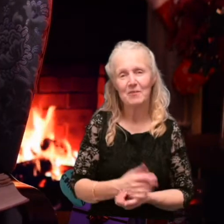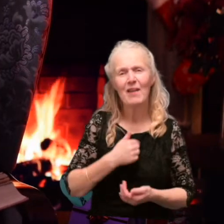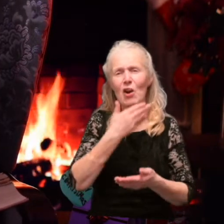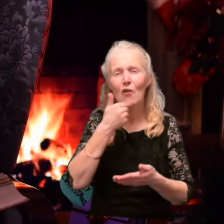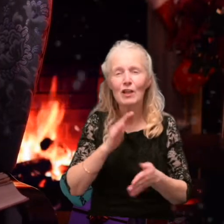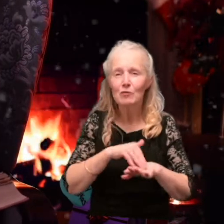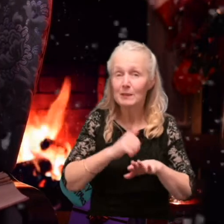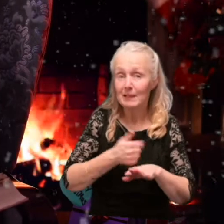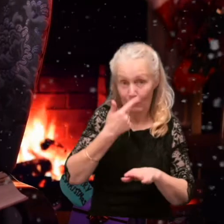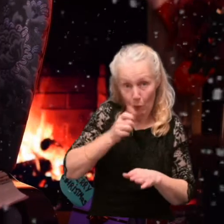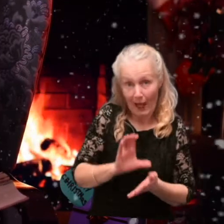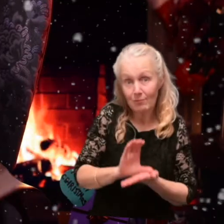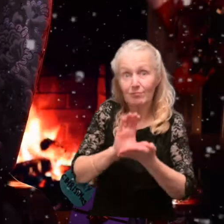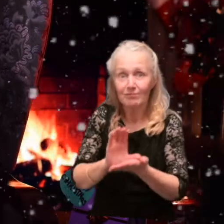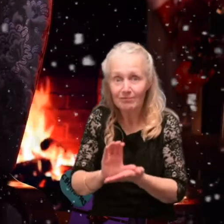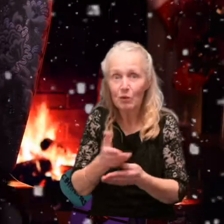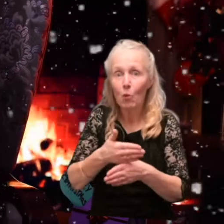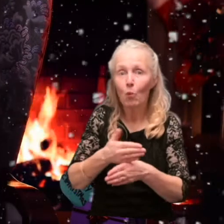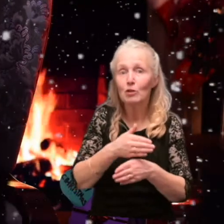donate to Wood Street Mission then please do.